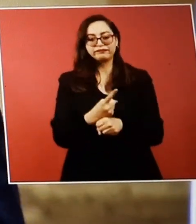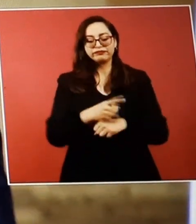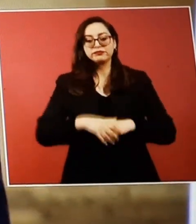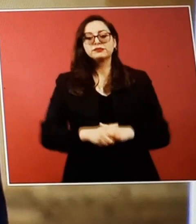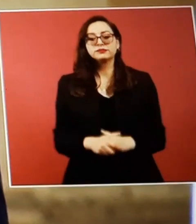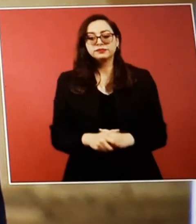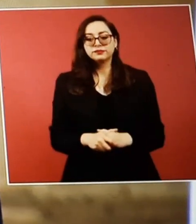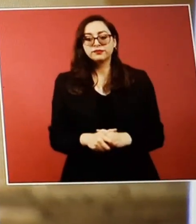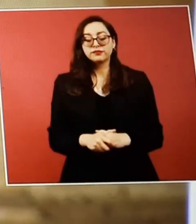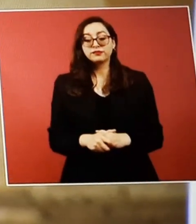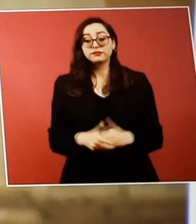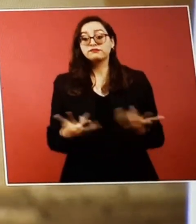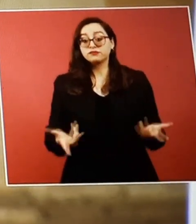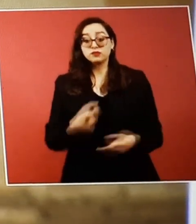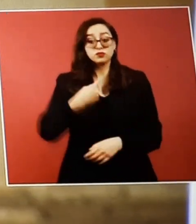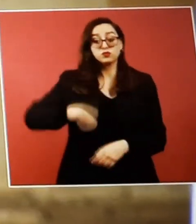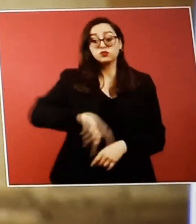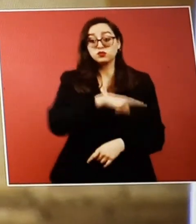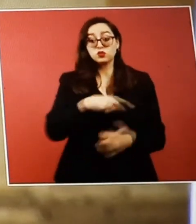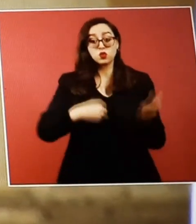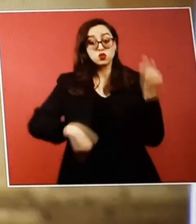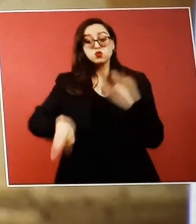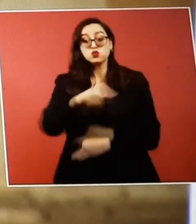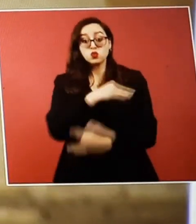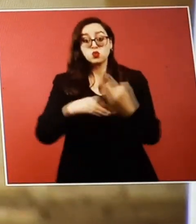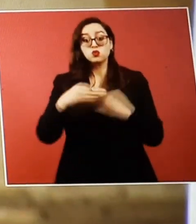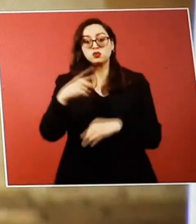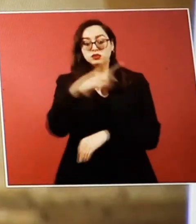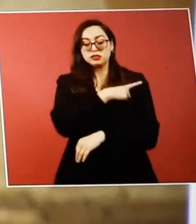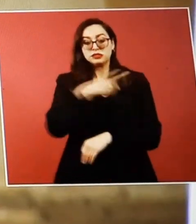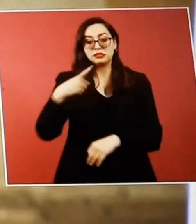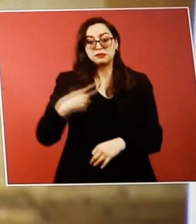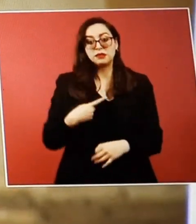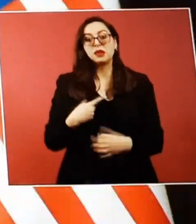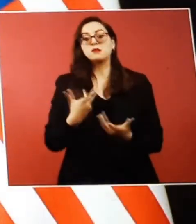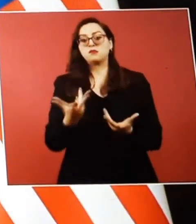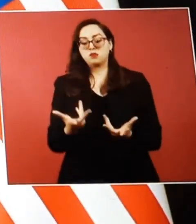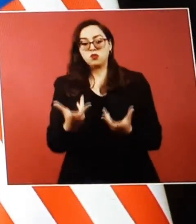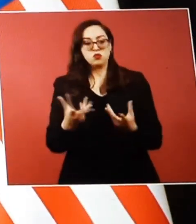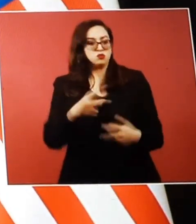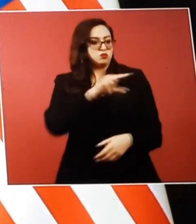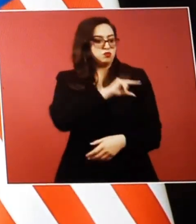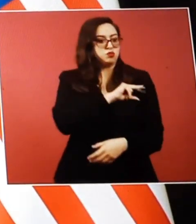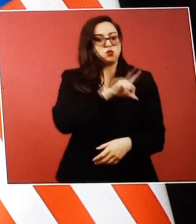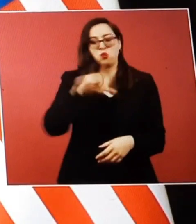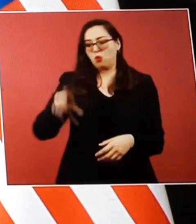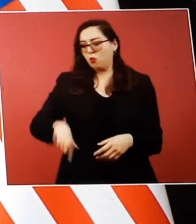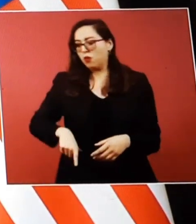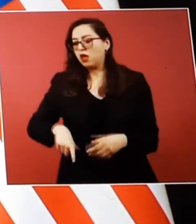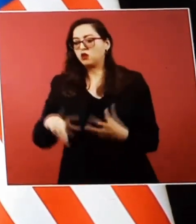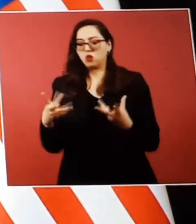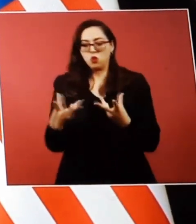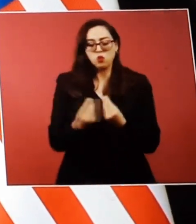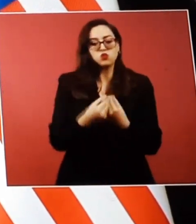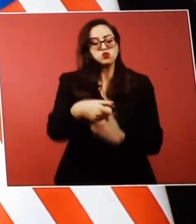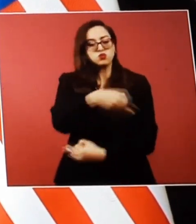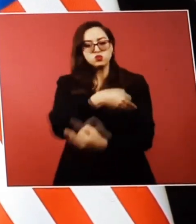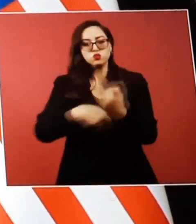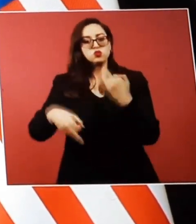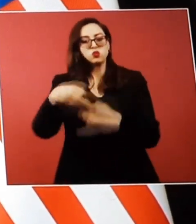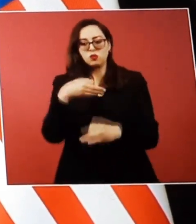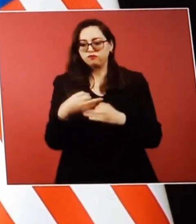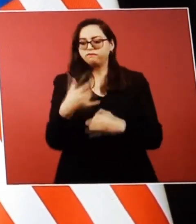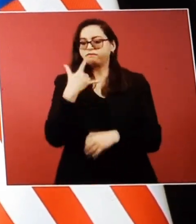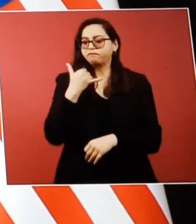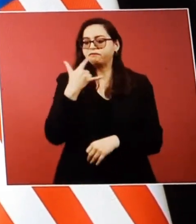We should all be part of climate action. Government and private sector should work together to attain